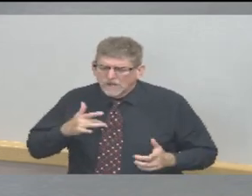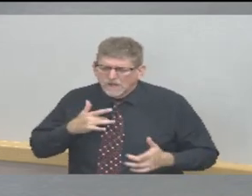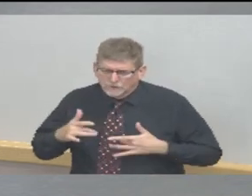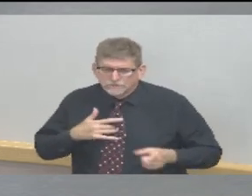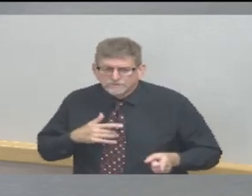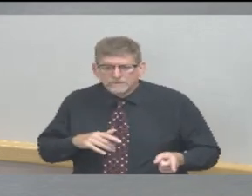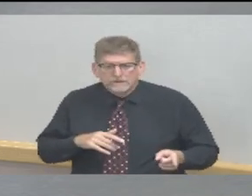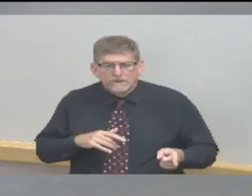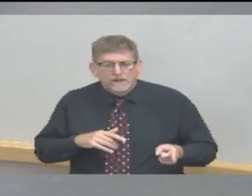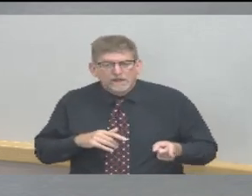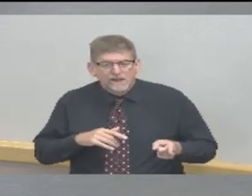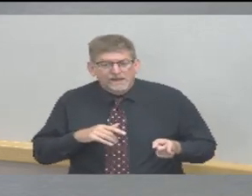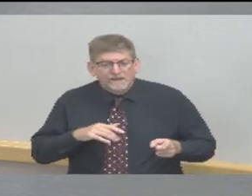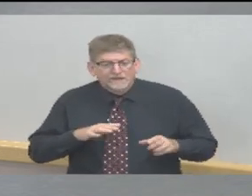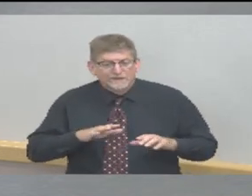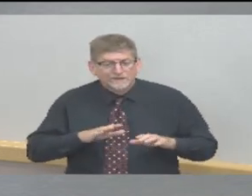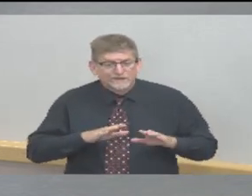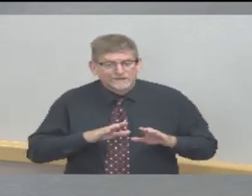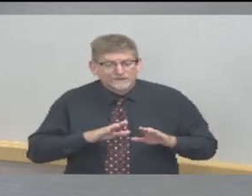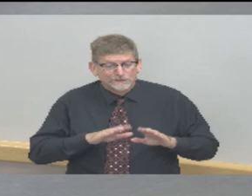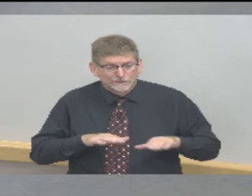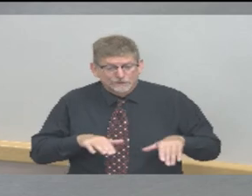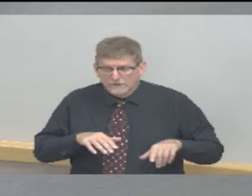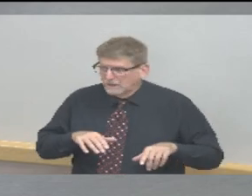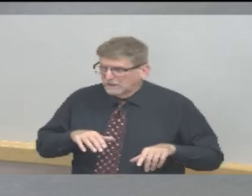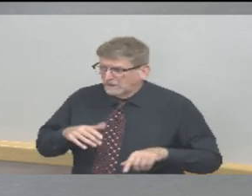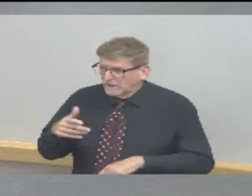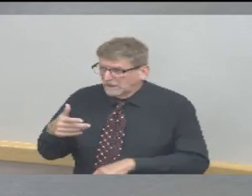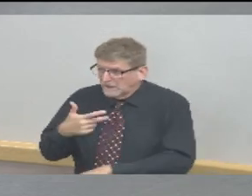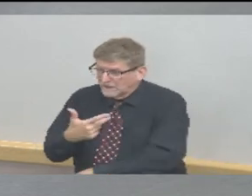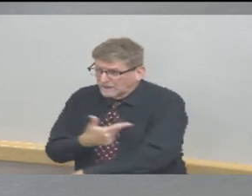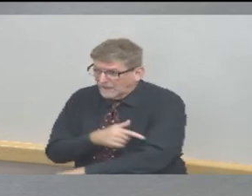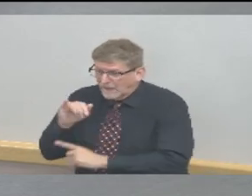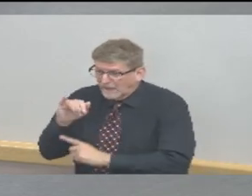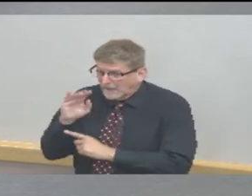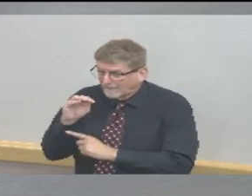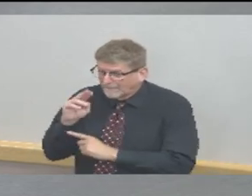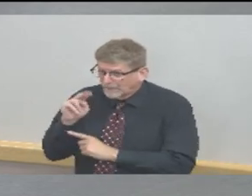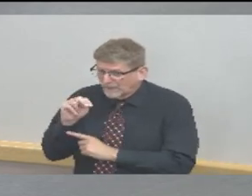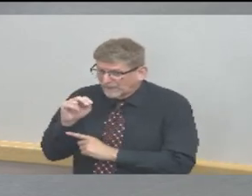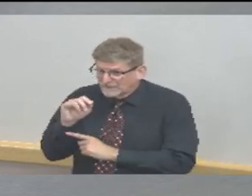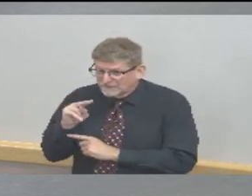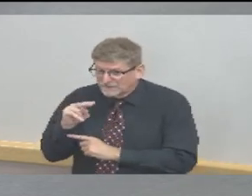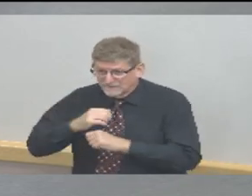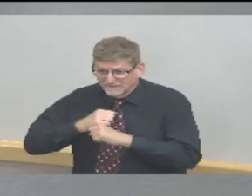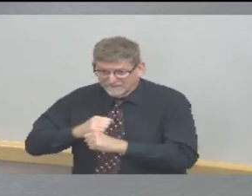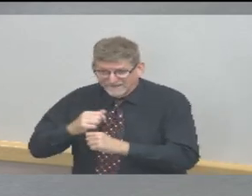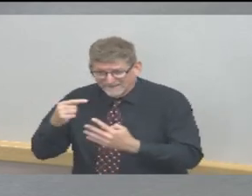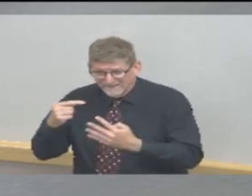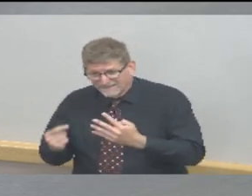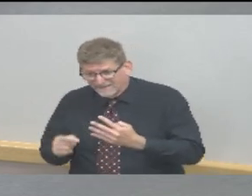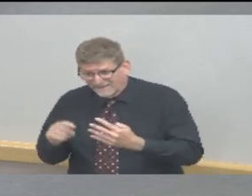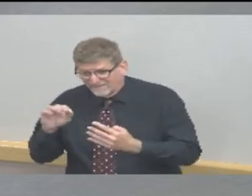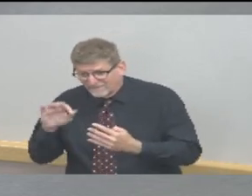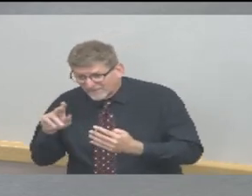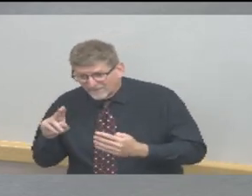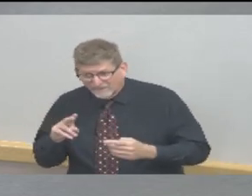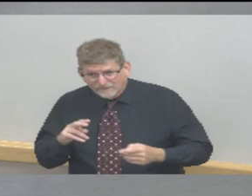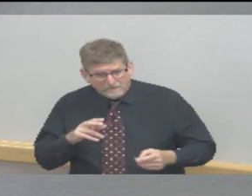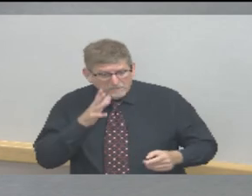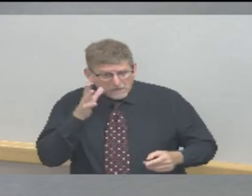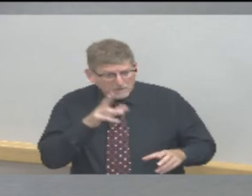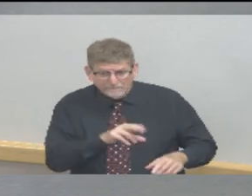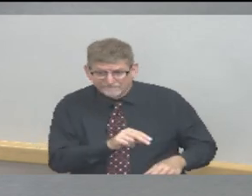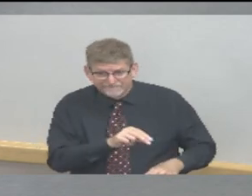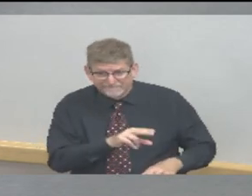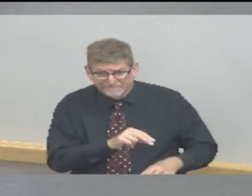of preventable diseases, immunizations for preventable diseases drop down because of this. So